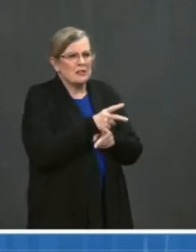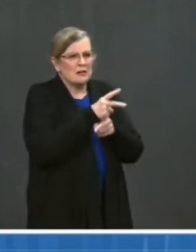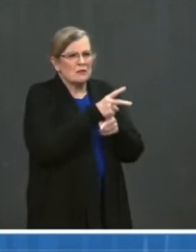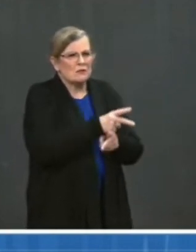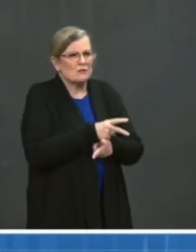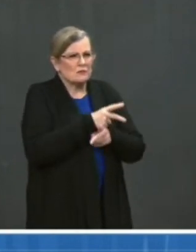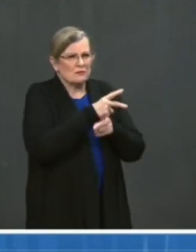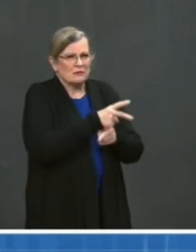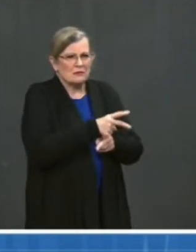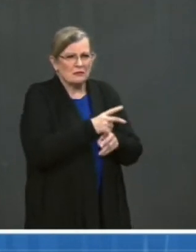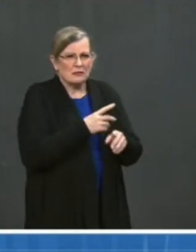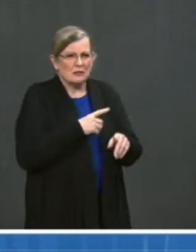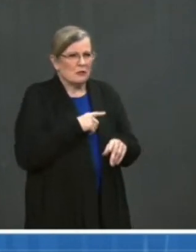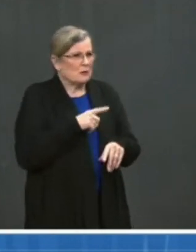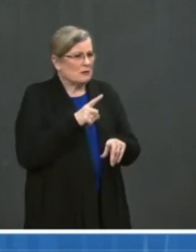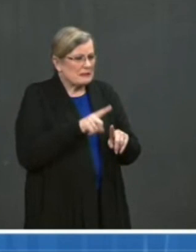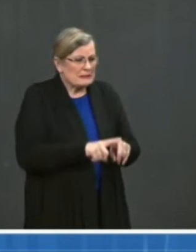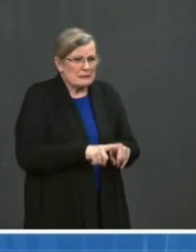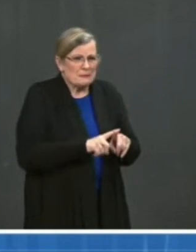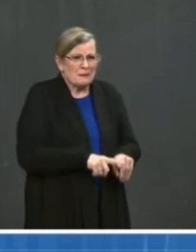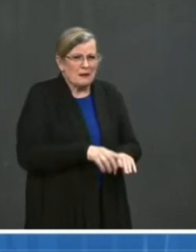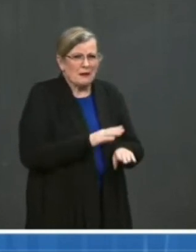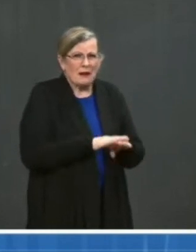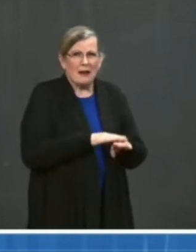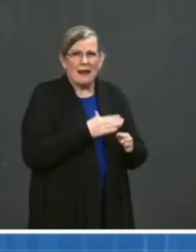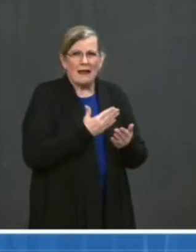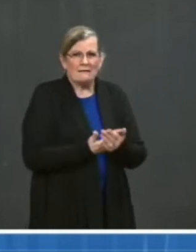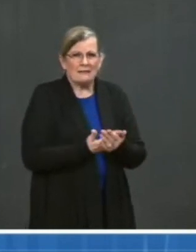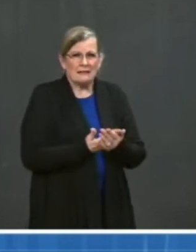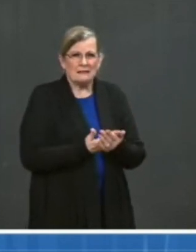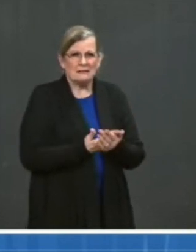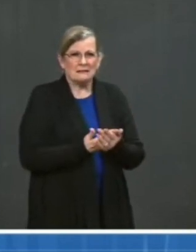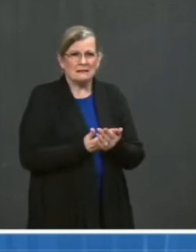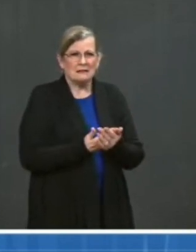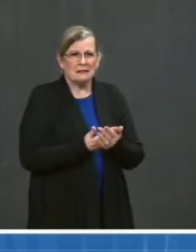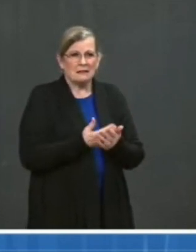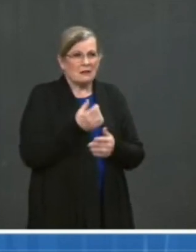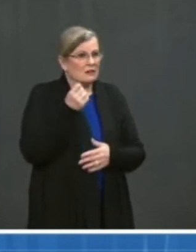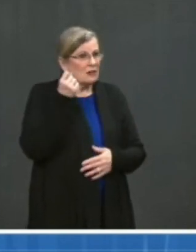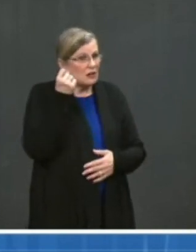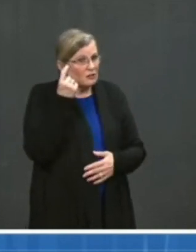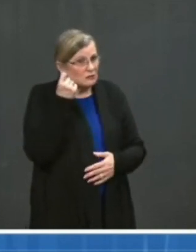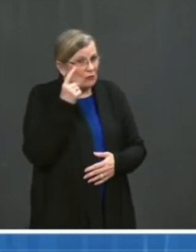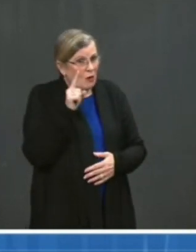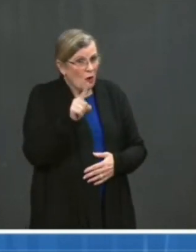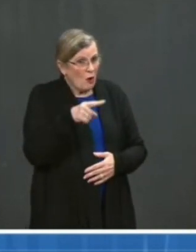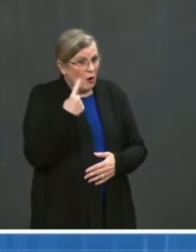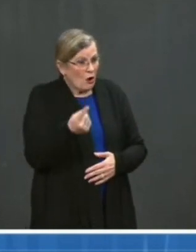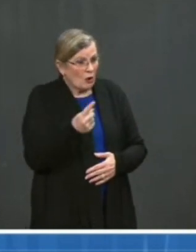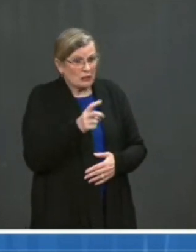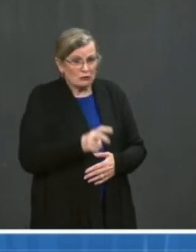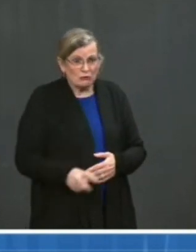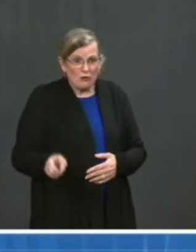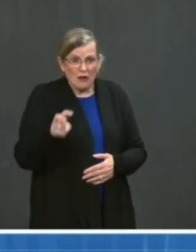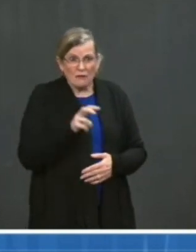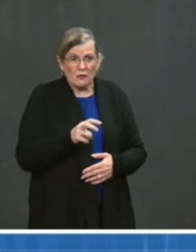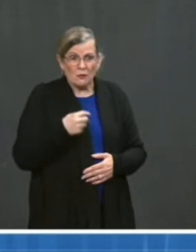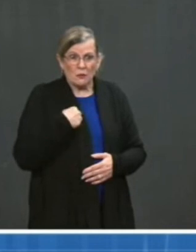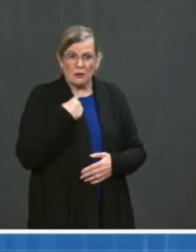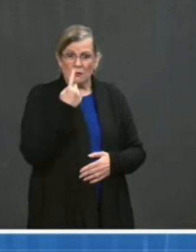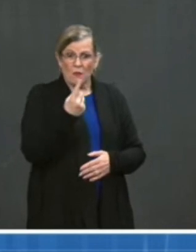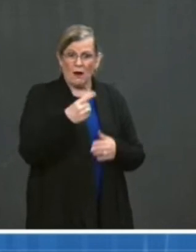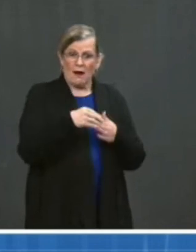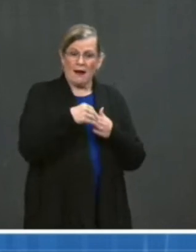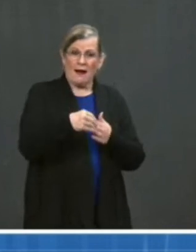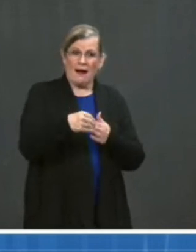demonstrates that traveling would be a lower risk activity if you are fully vaccinated. And that was the reason for the update